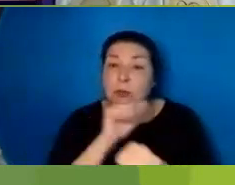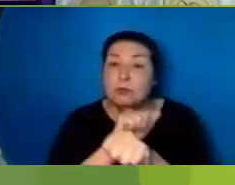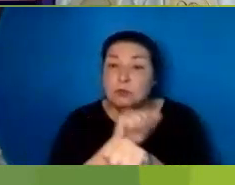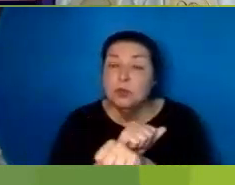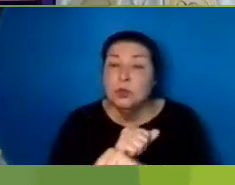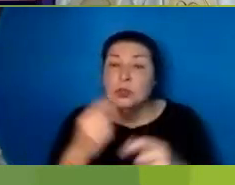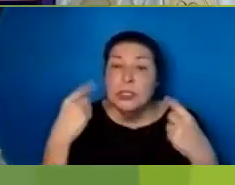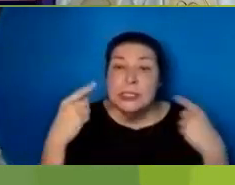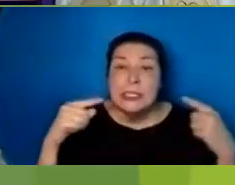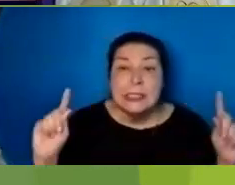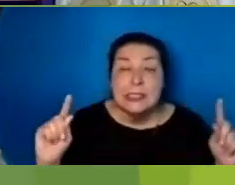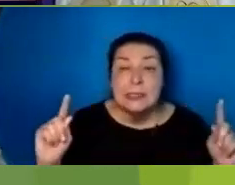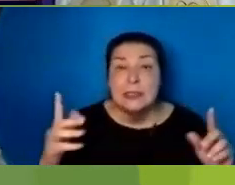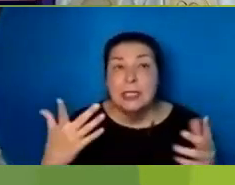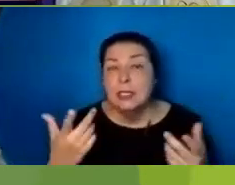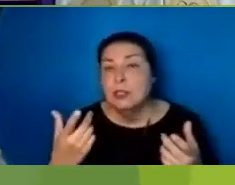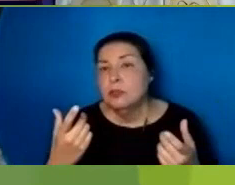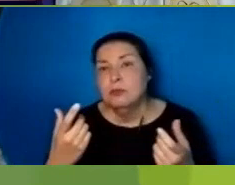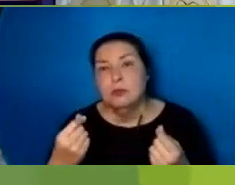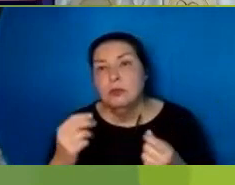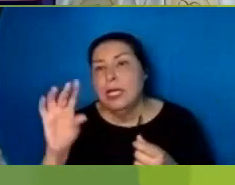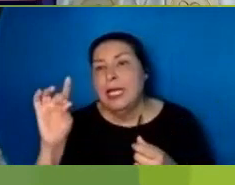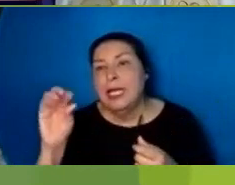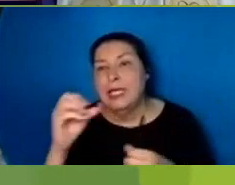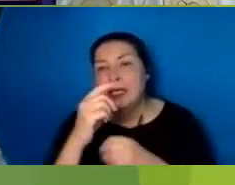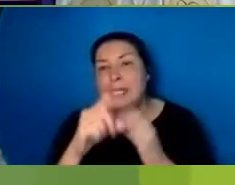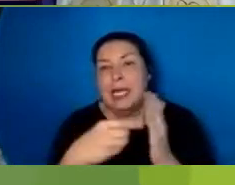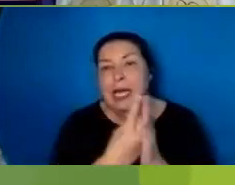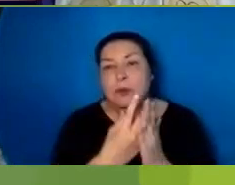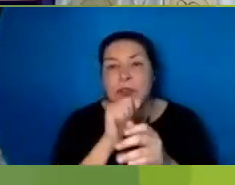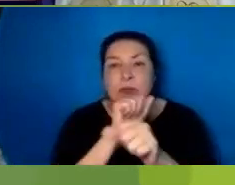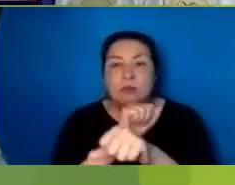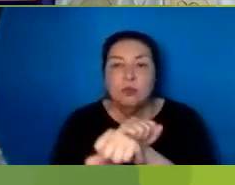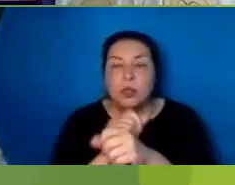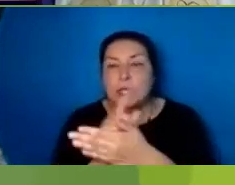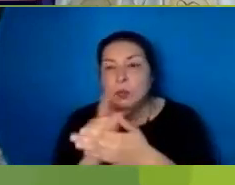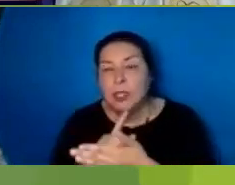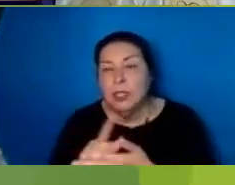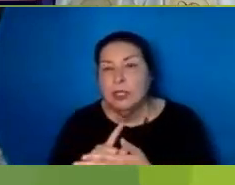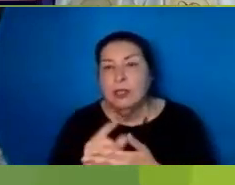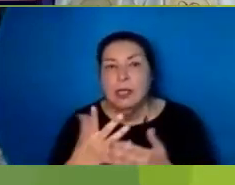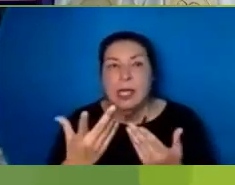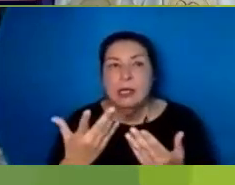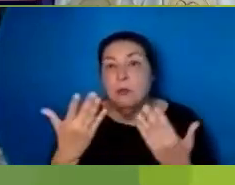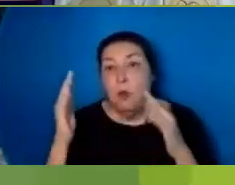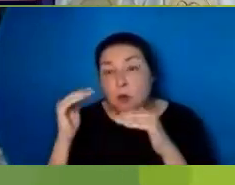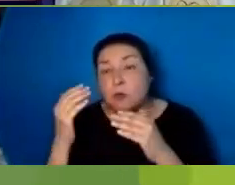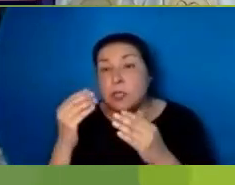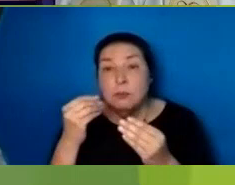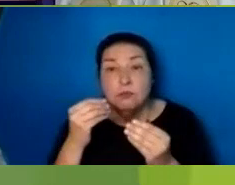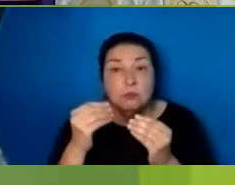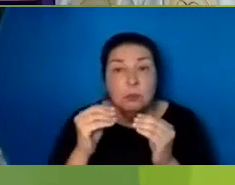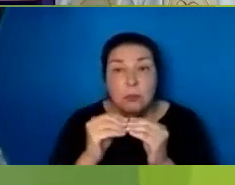proper amount Of face time And eventually A pellet of a promotion Or a raise Or a great